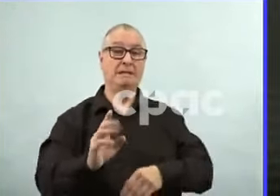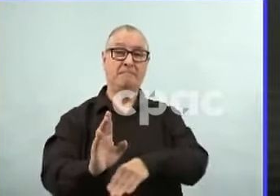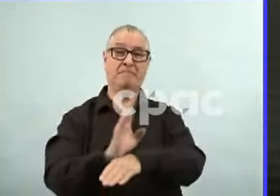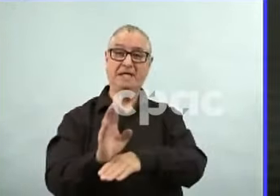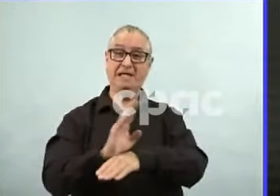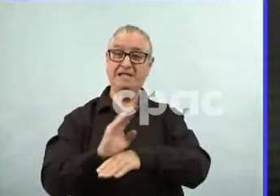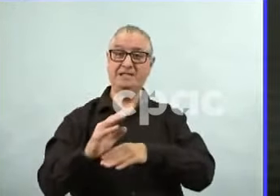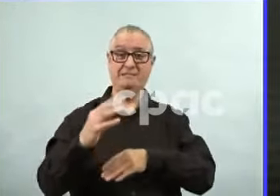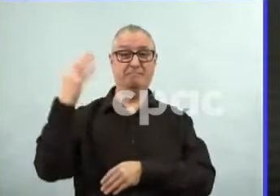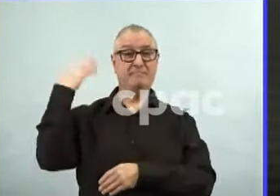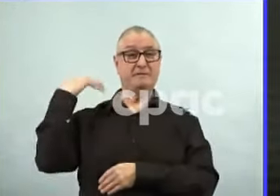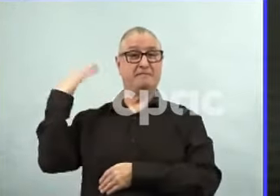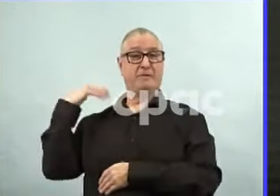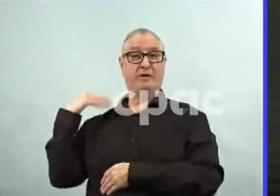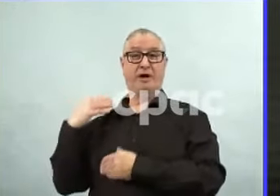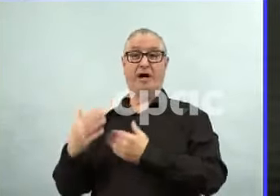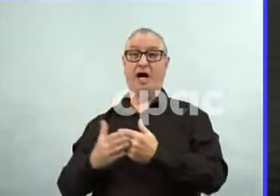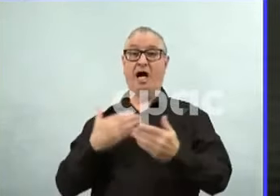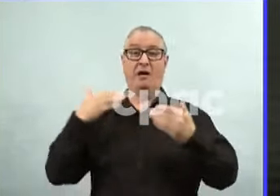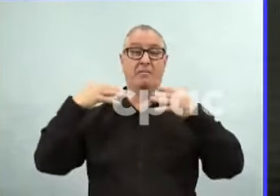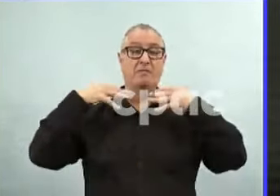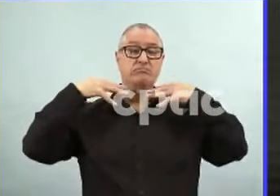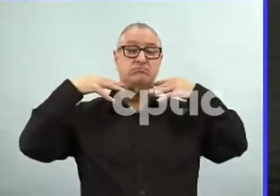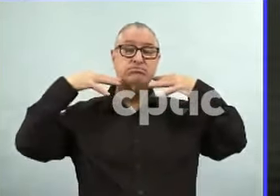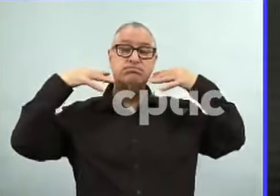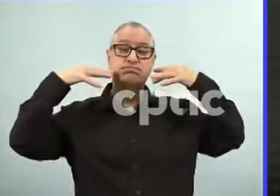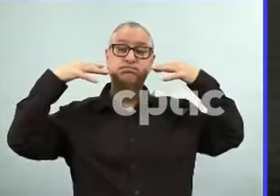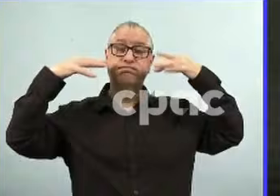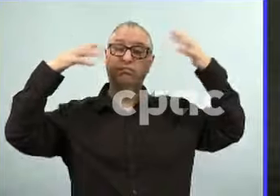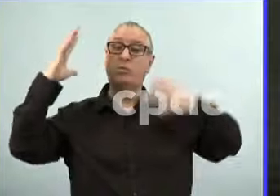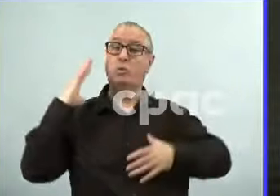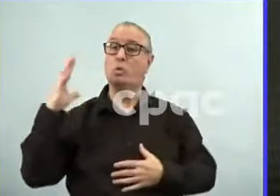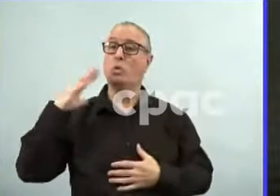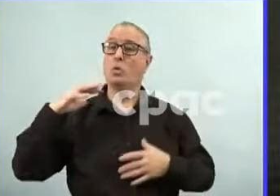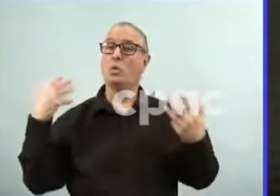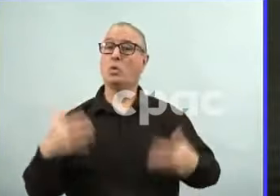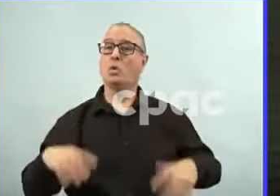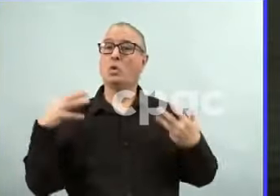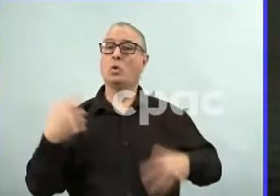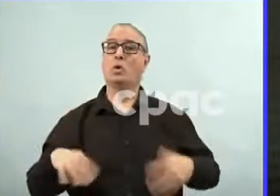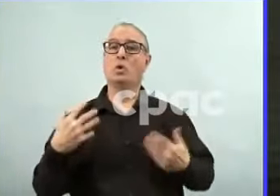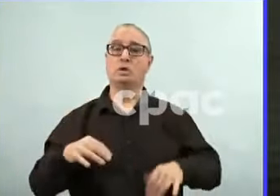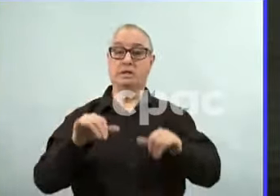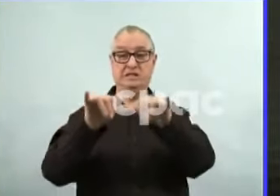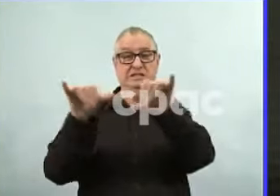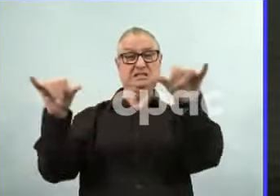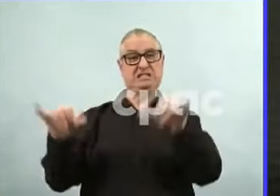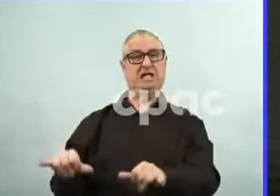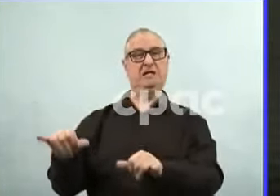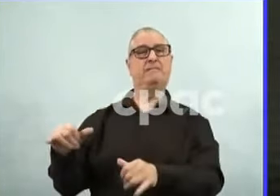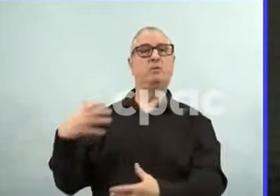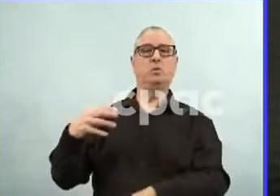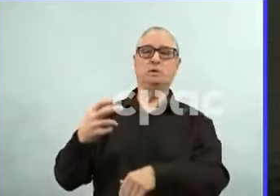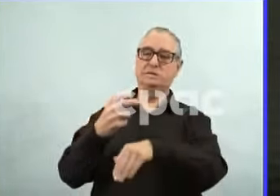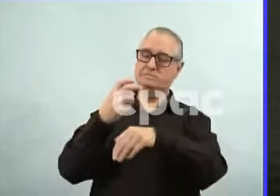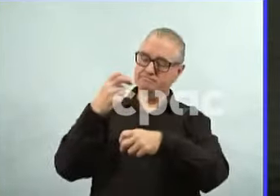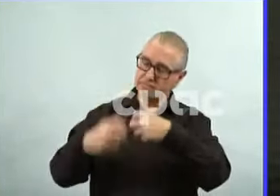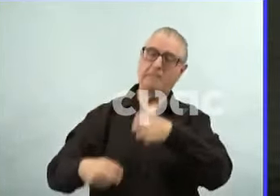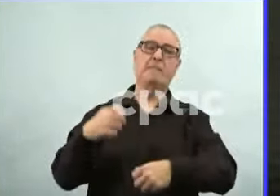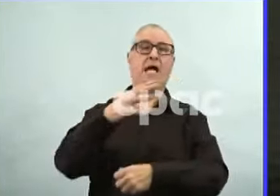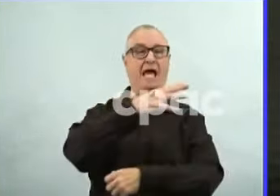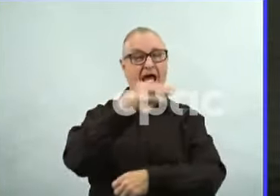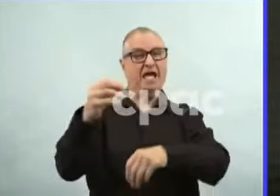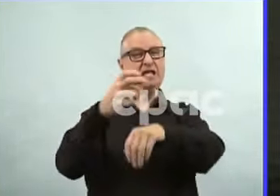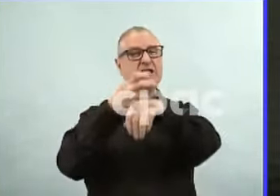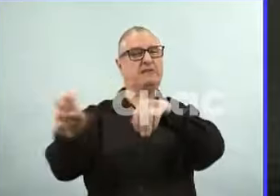almost overwhelmed back then. And we've had issues related to system capacity for many, many years. This is something that isn't